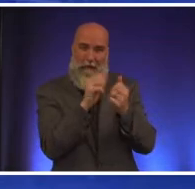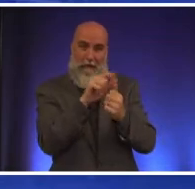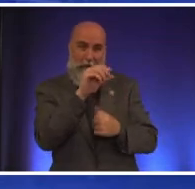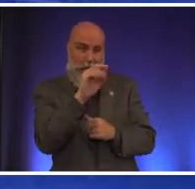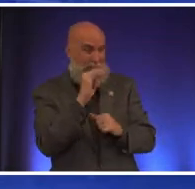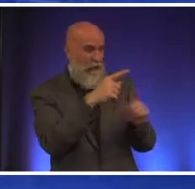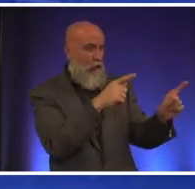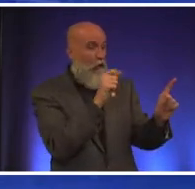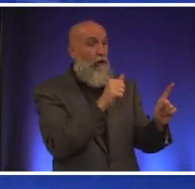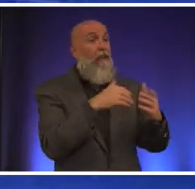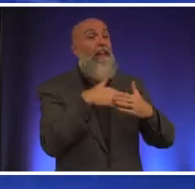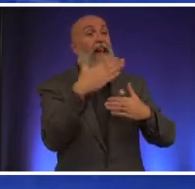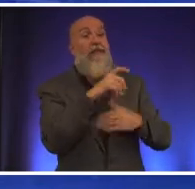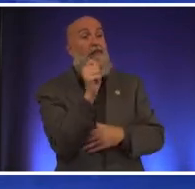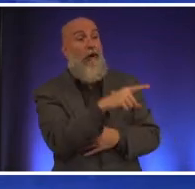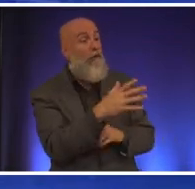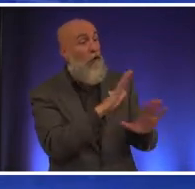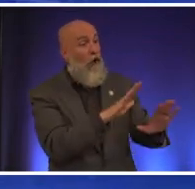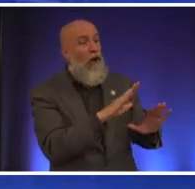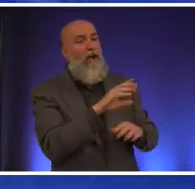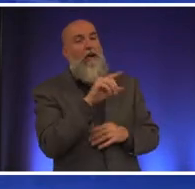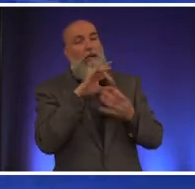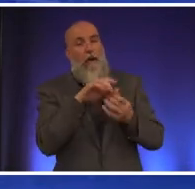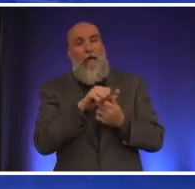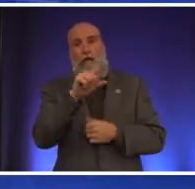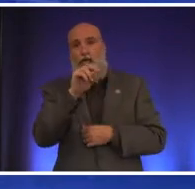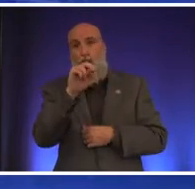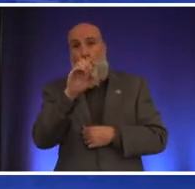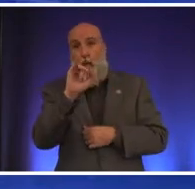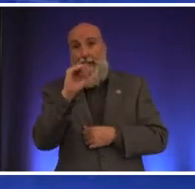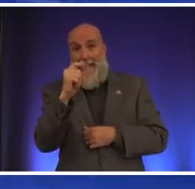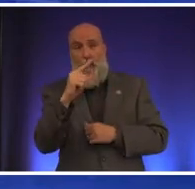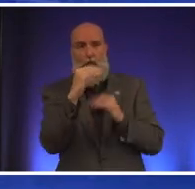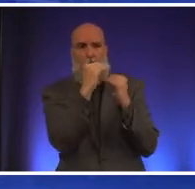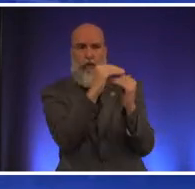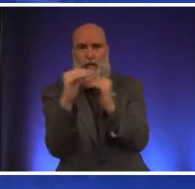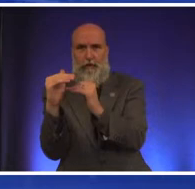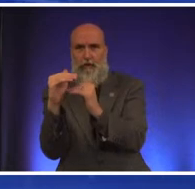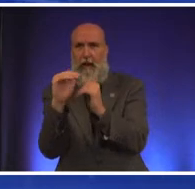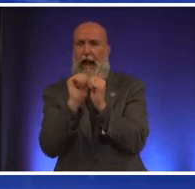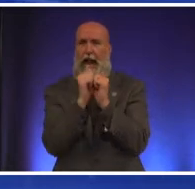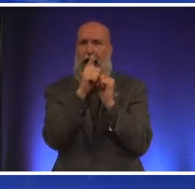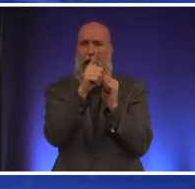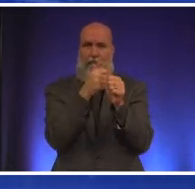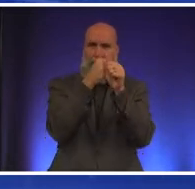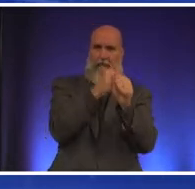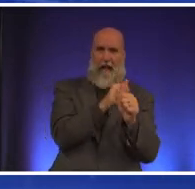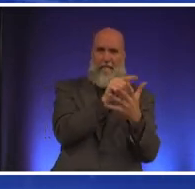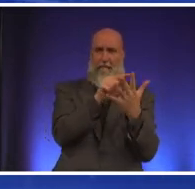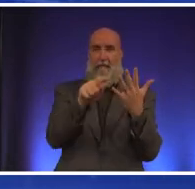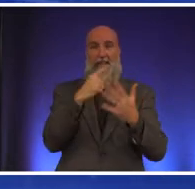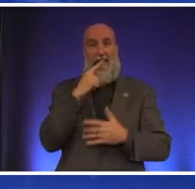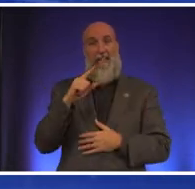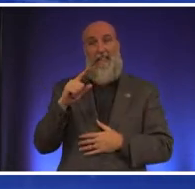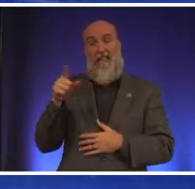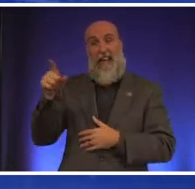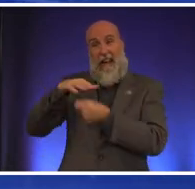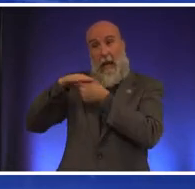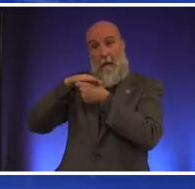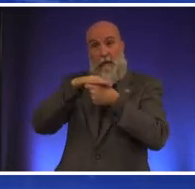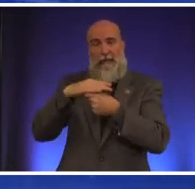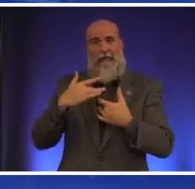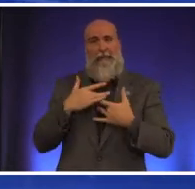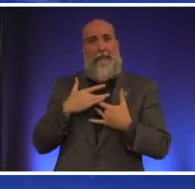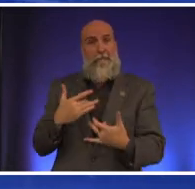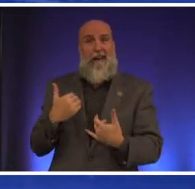guys are ready for those the next question is about zoning restrictions and how they are applied tom smith says neighborhoods typically have declaration